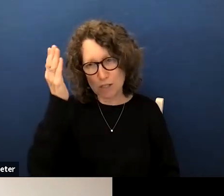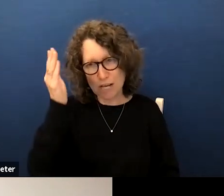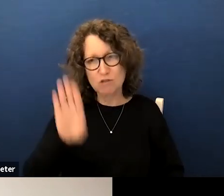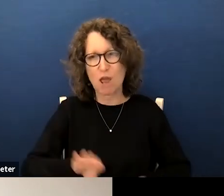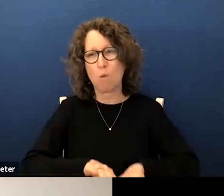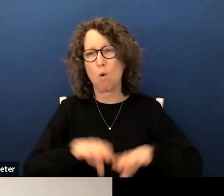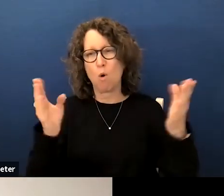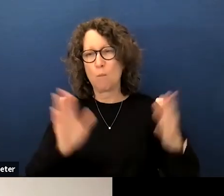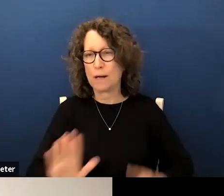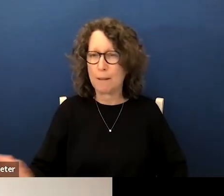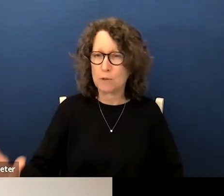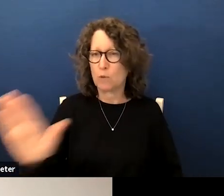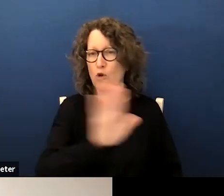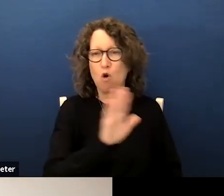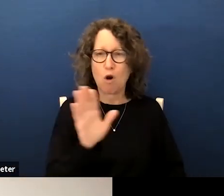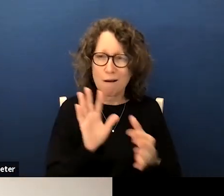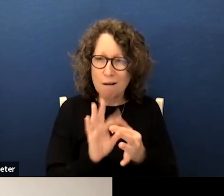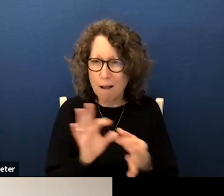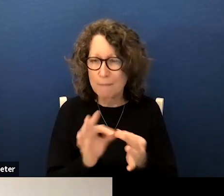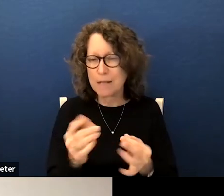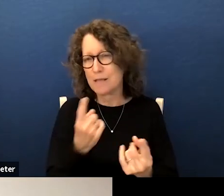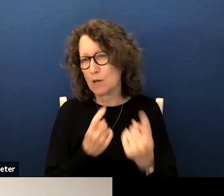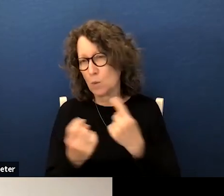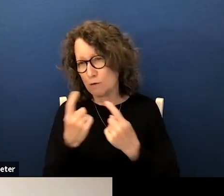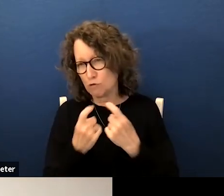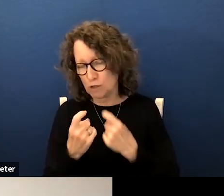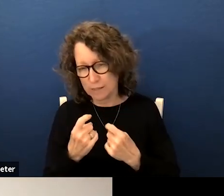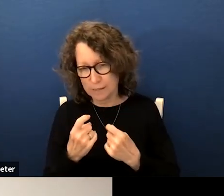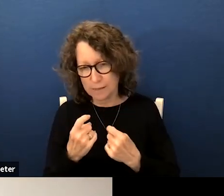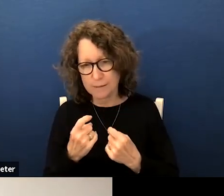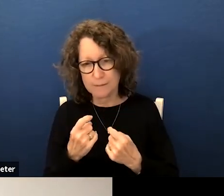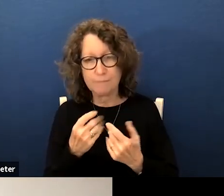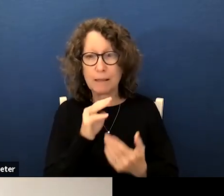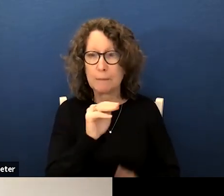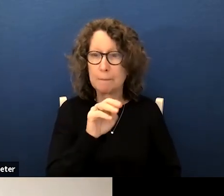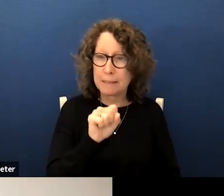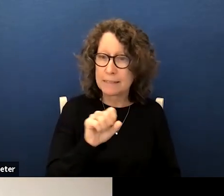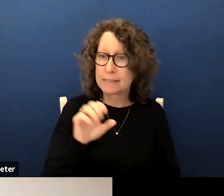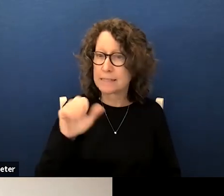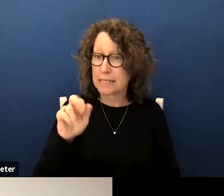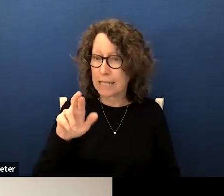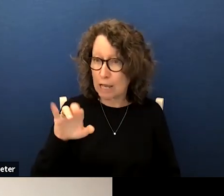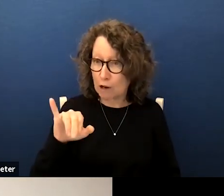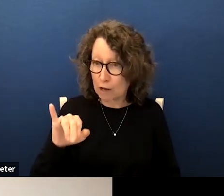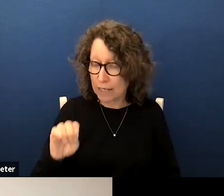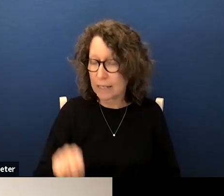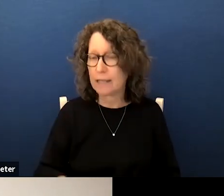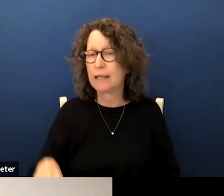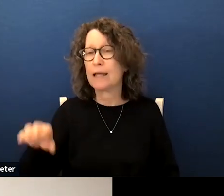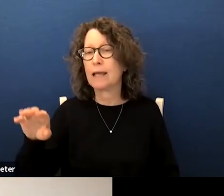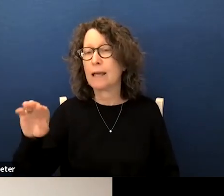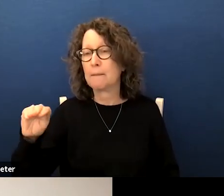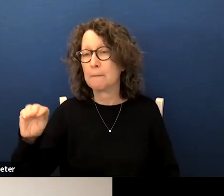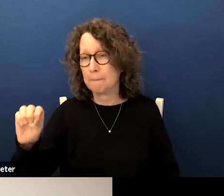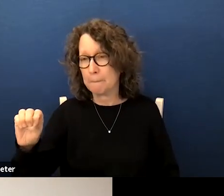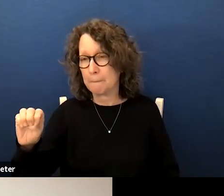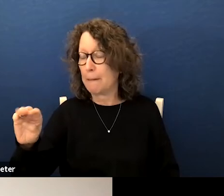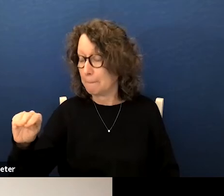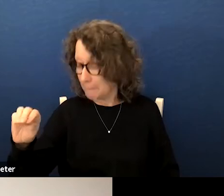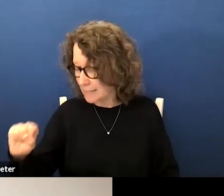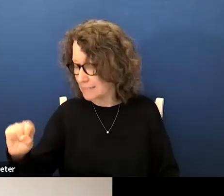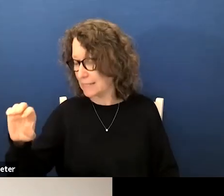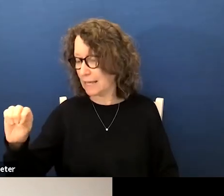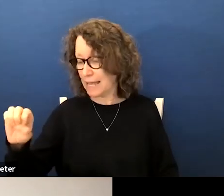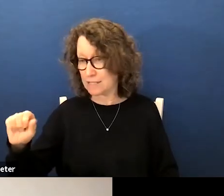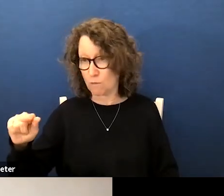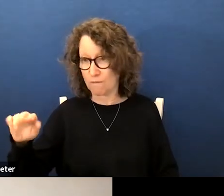it up to your comments and questions ms carey ms escobedo and and i are available to answer those